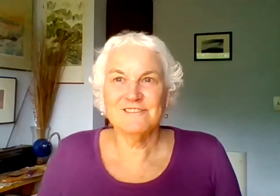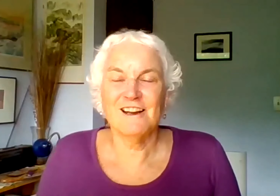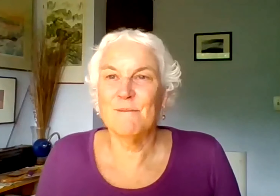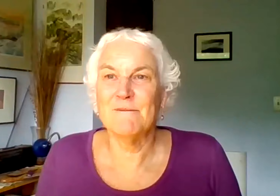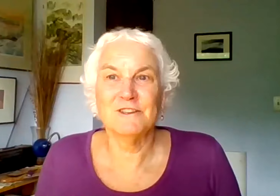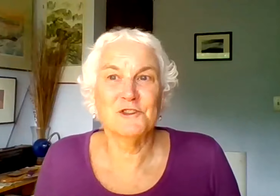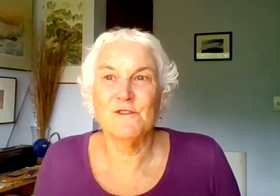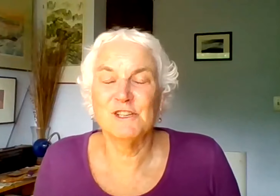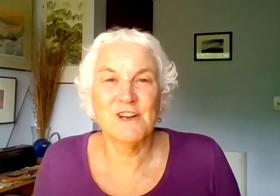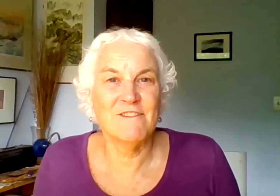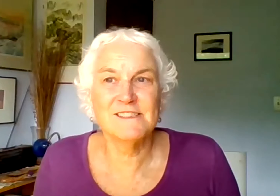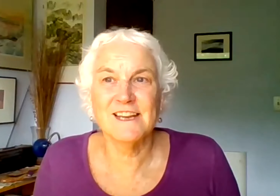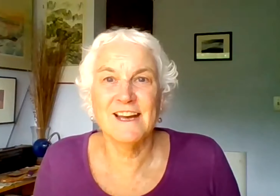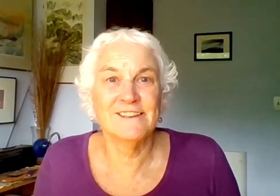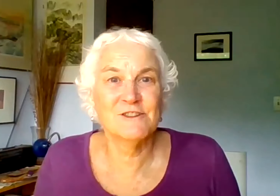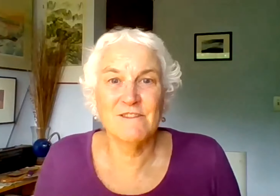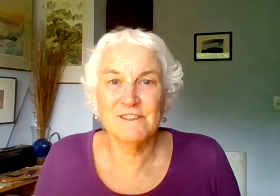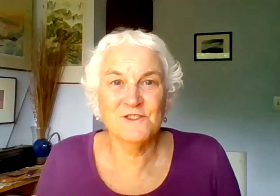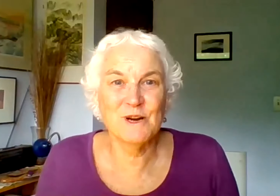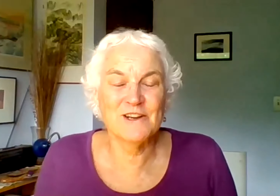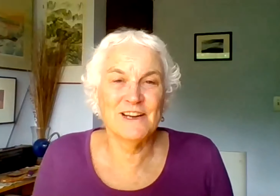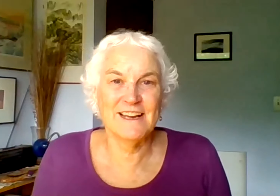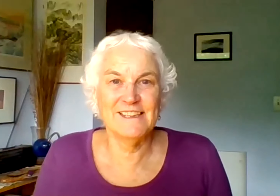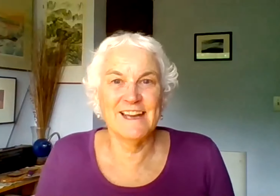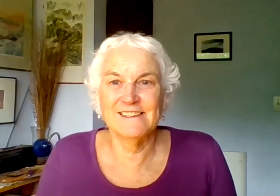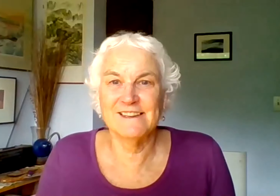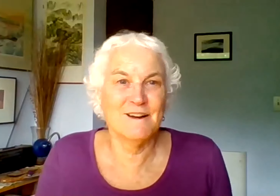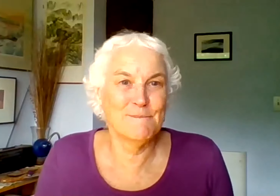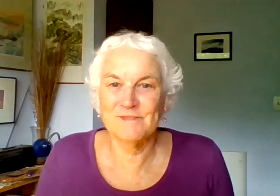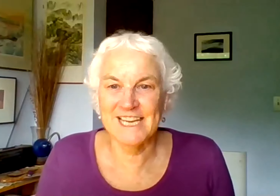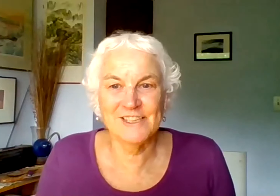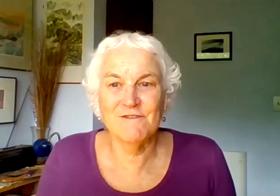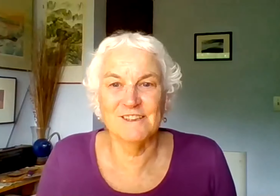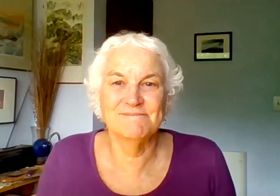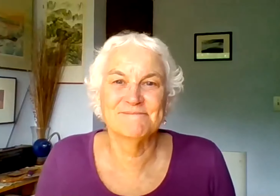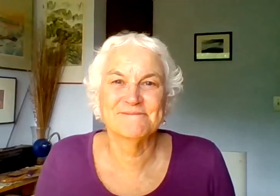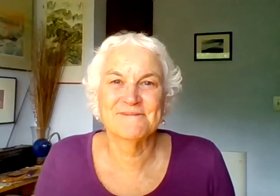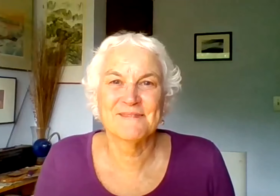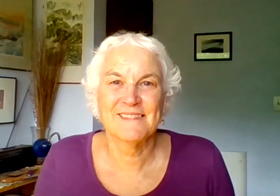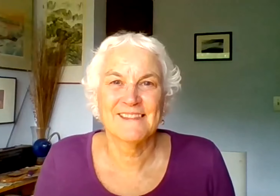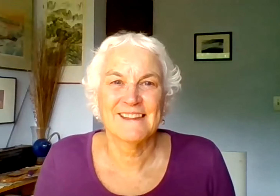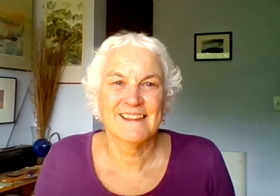discussion, I'm going to turn it over to Travis and Travis if you want to go ahead and take it over.